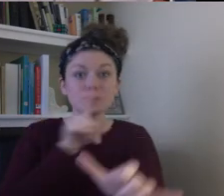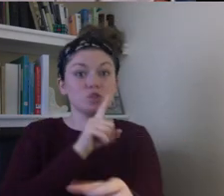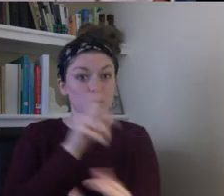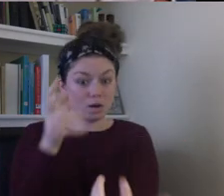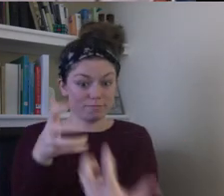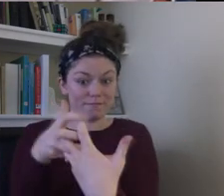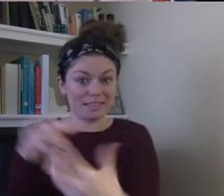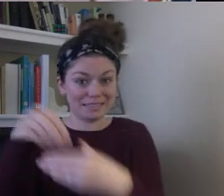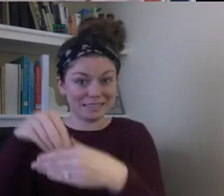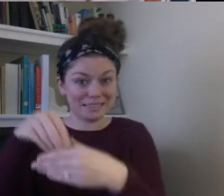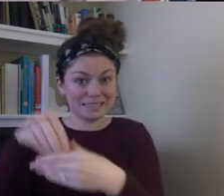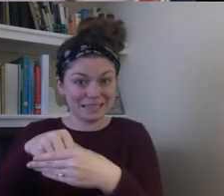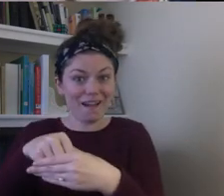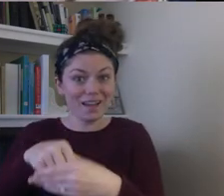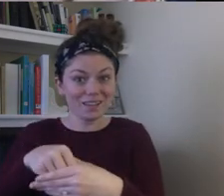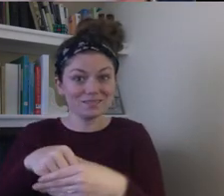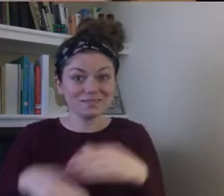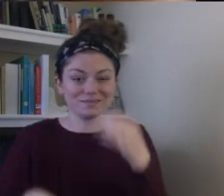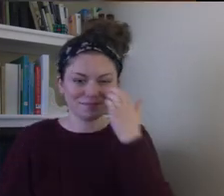inside.